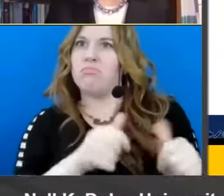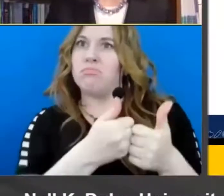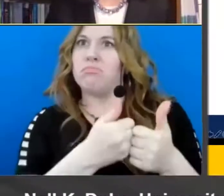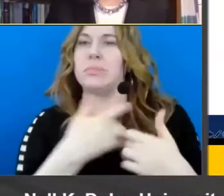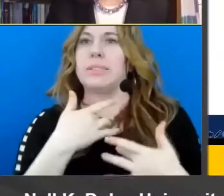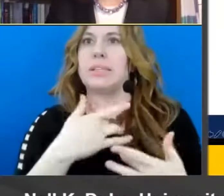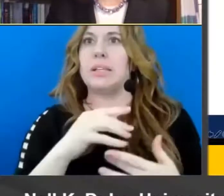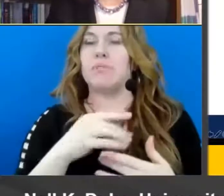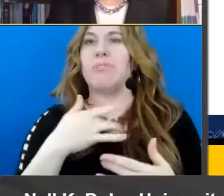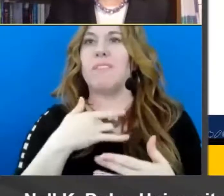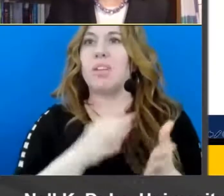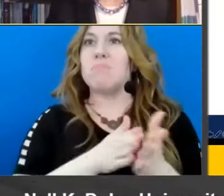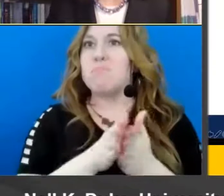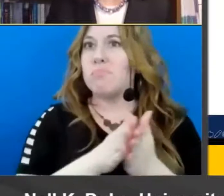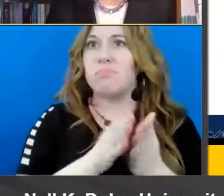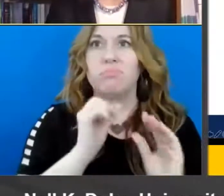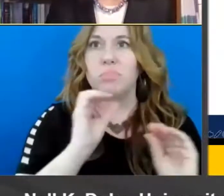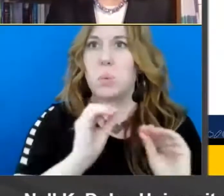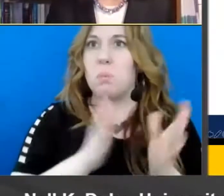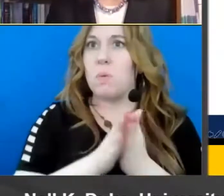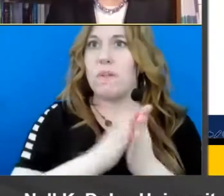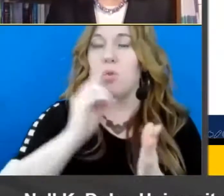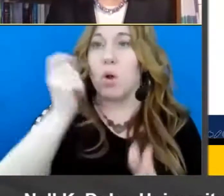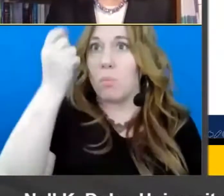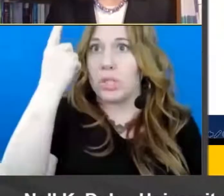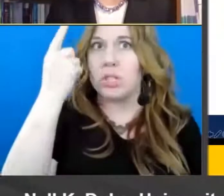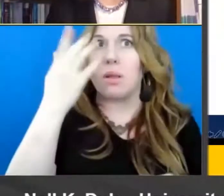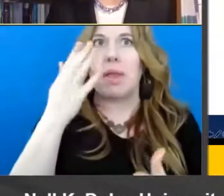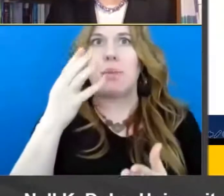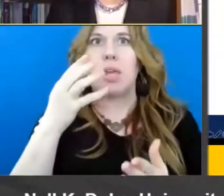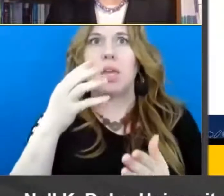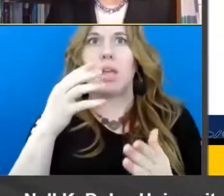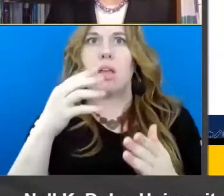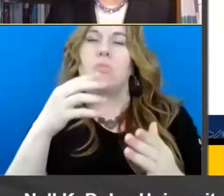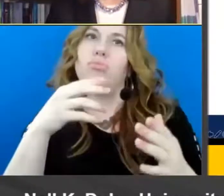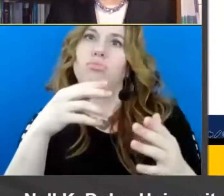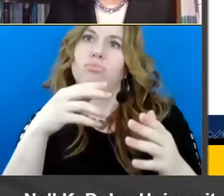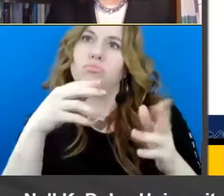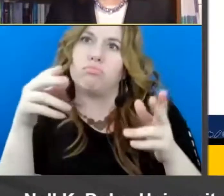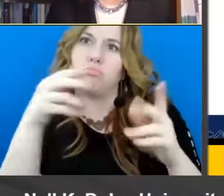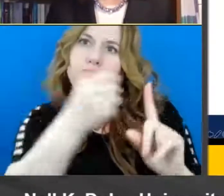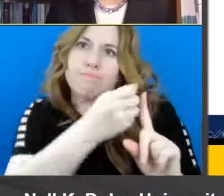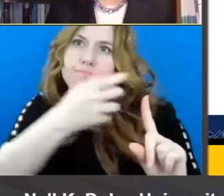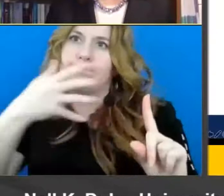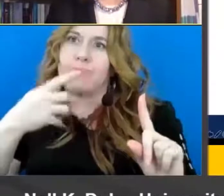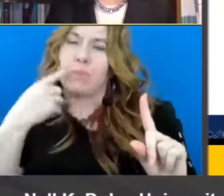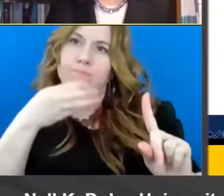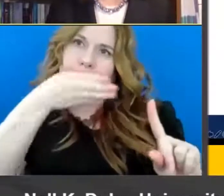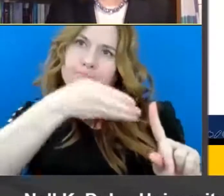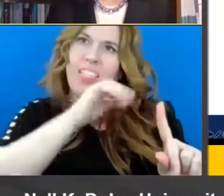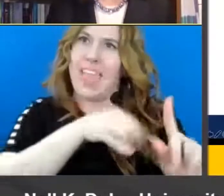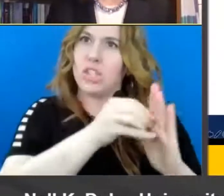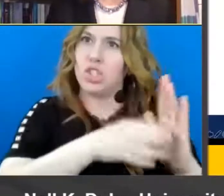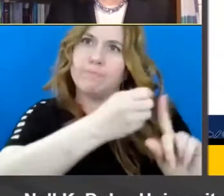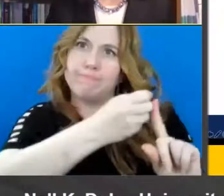motivating comprehension then we might pull the ribbon out uh you know extend it for this student because